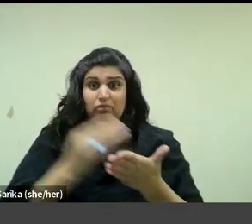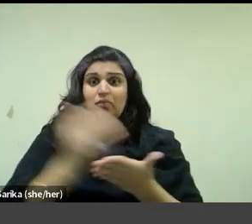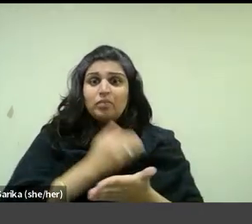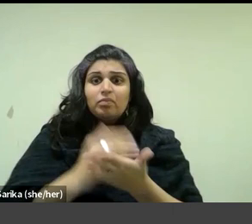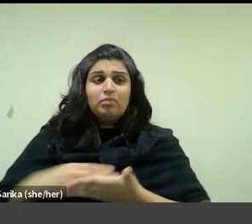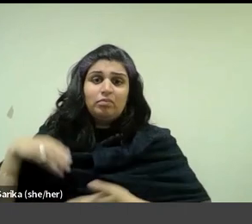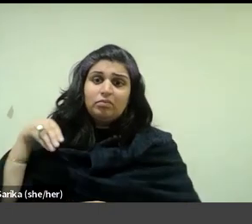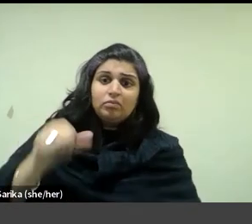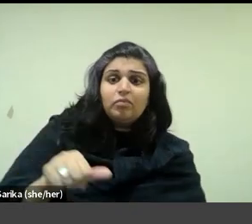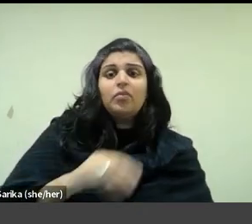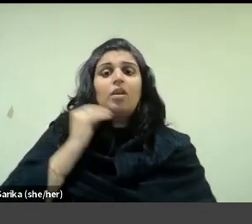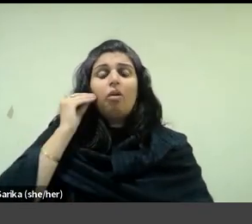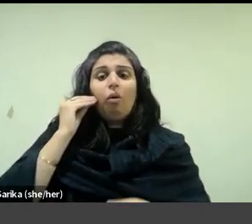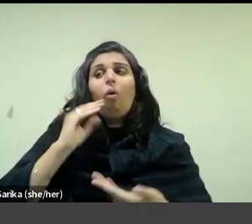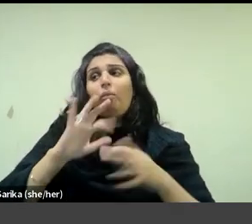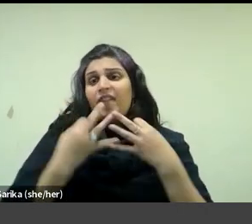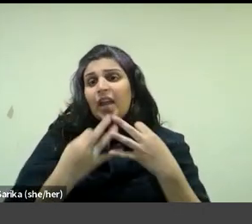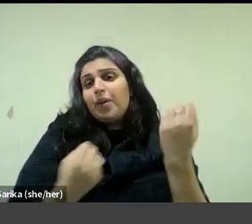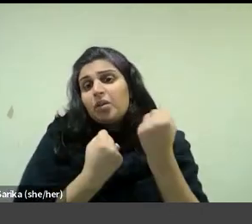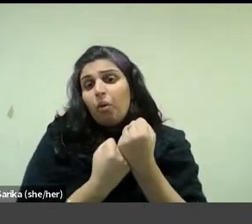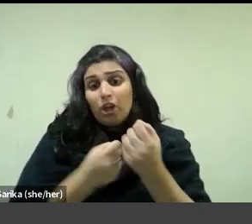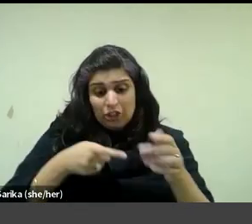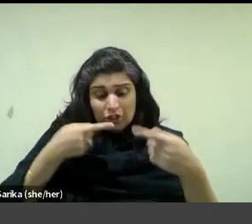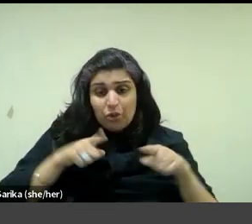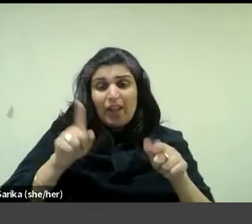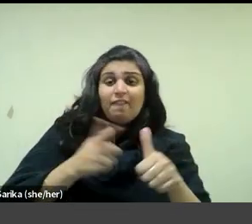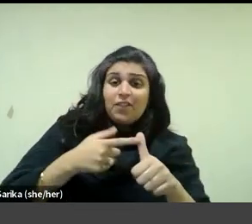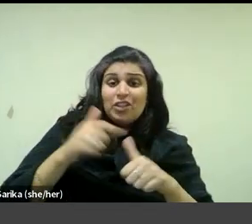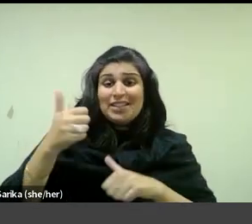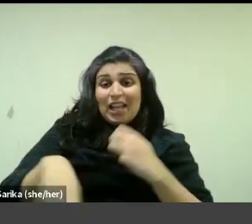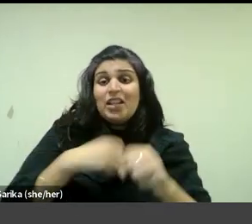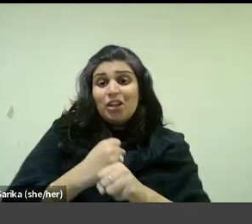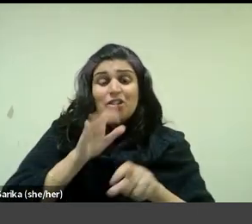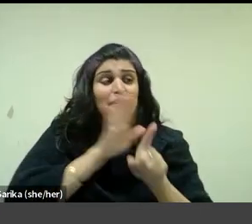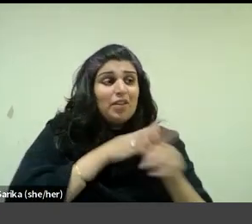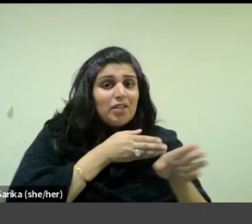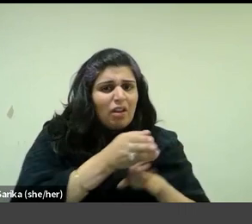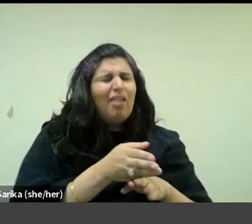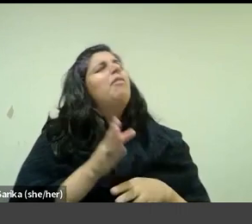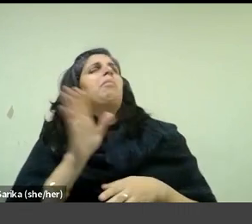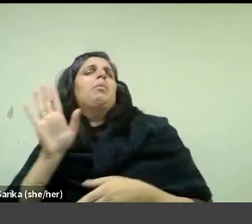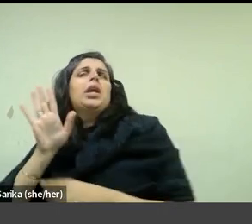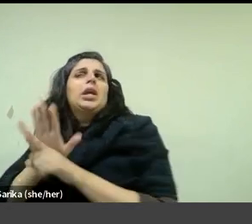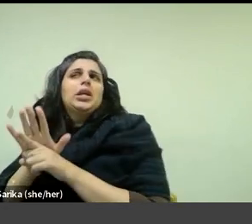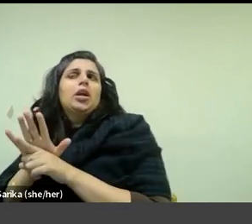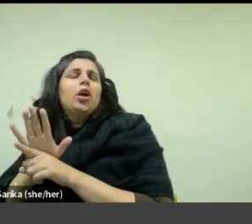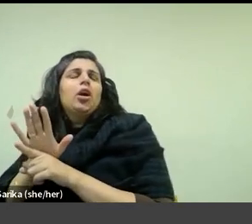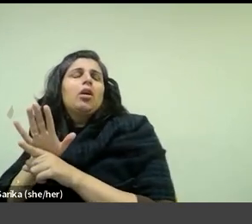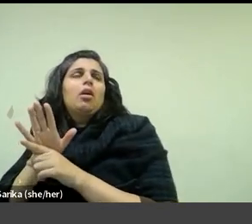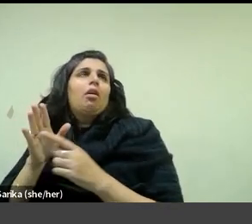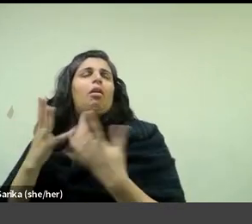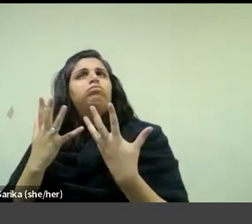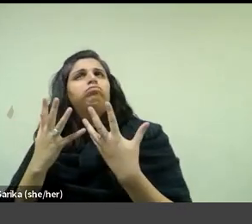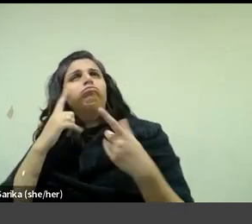the Vuillard household during the first decade of his career, one can imagine her motivations were more complex than those